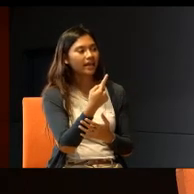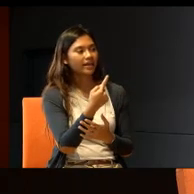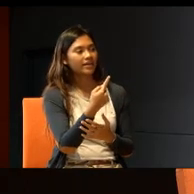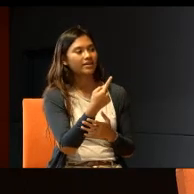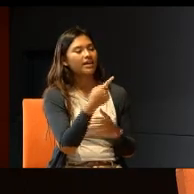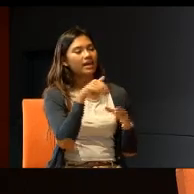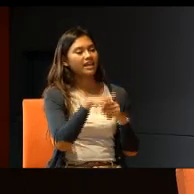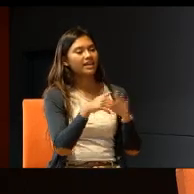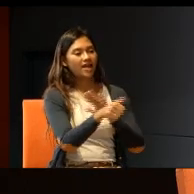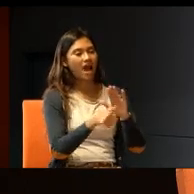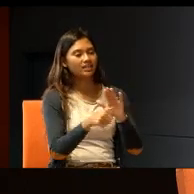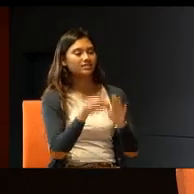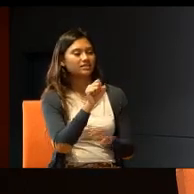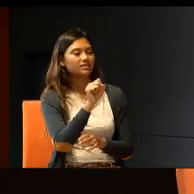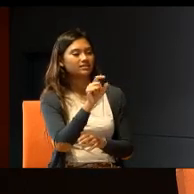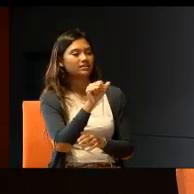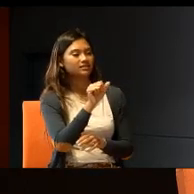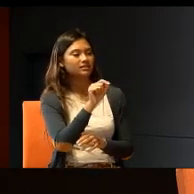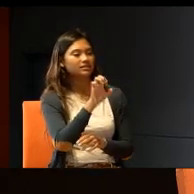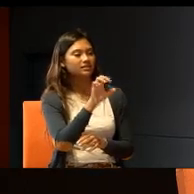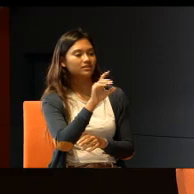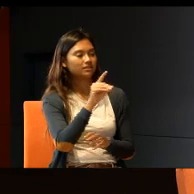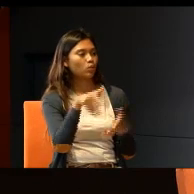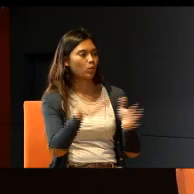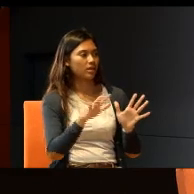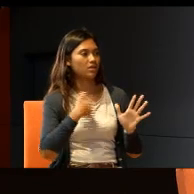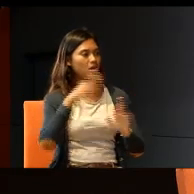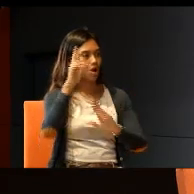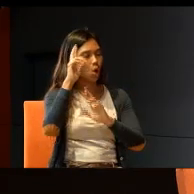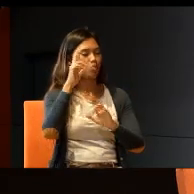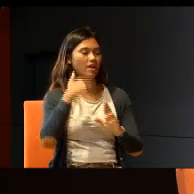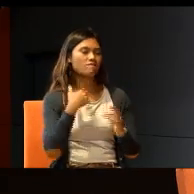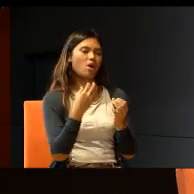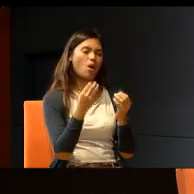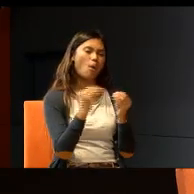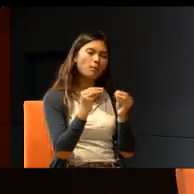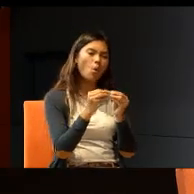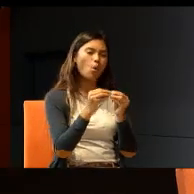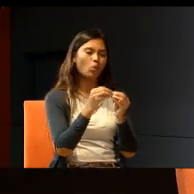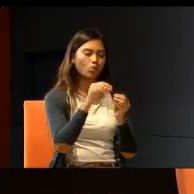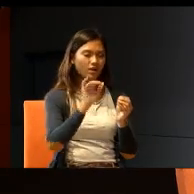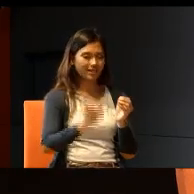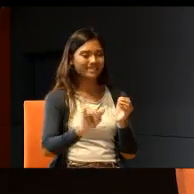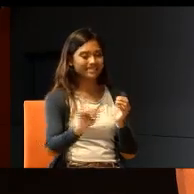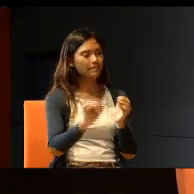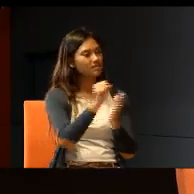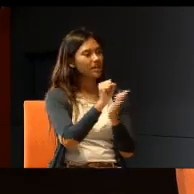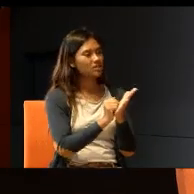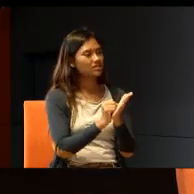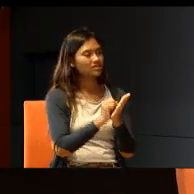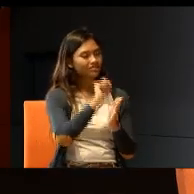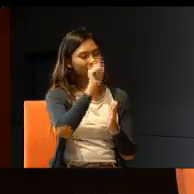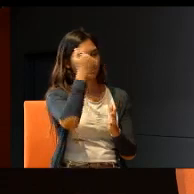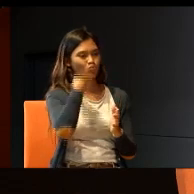understated way. And I hope we'll have a lot more such sessions, because we all need that quiet retreat to